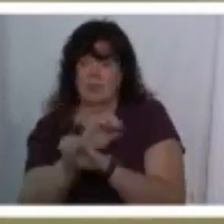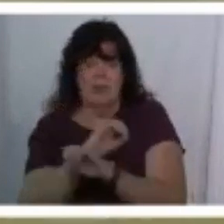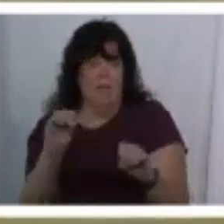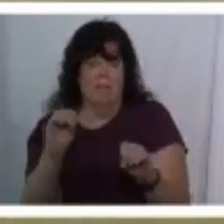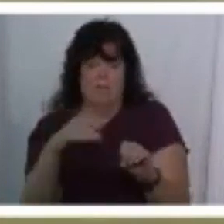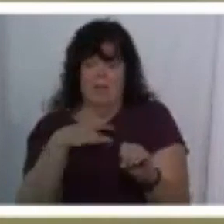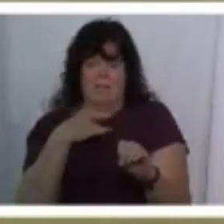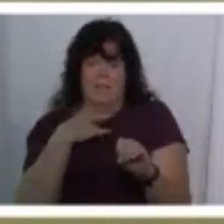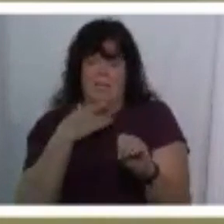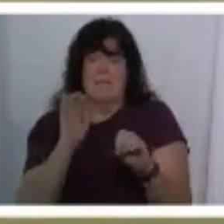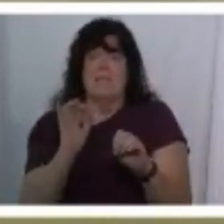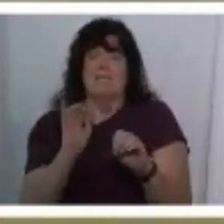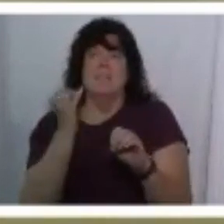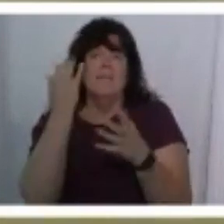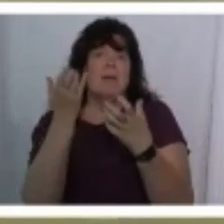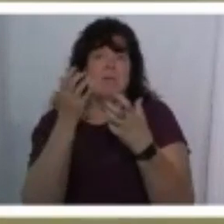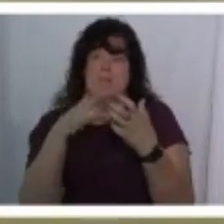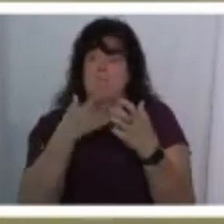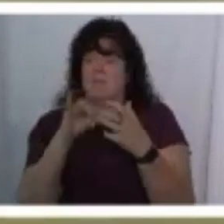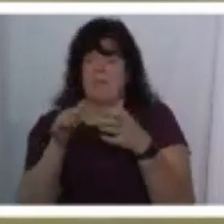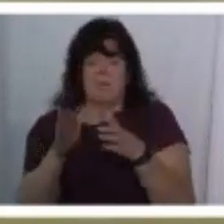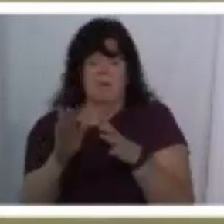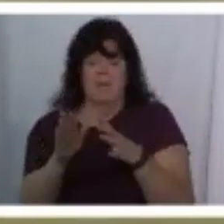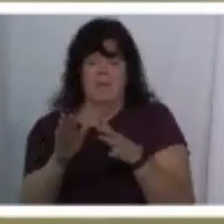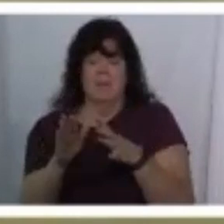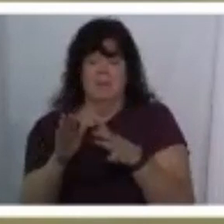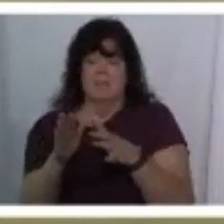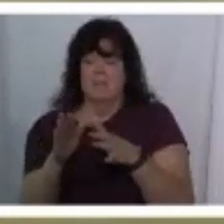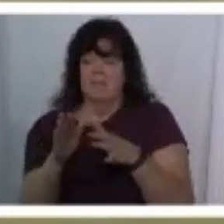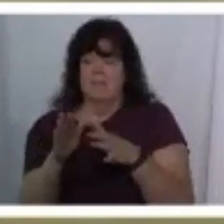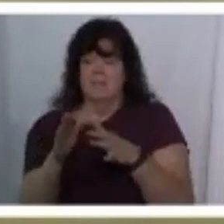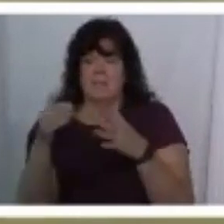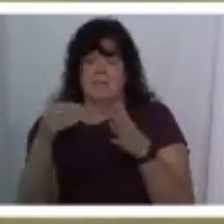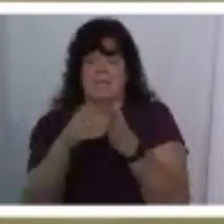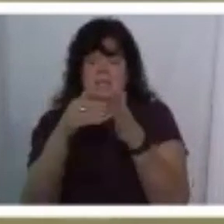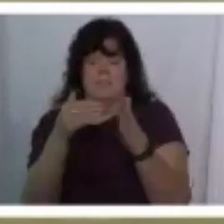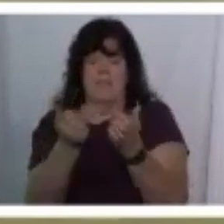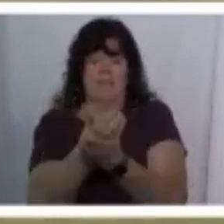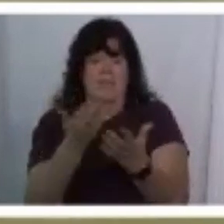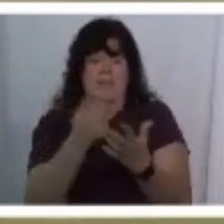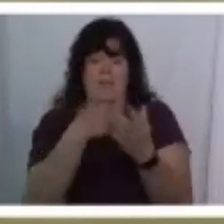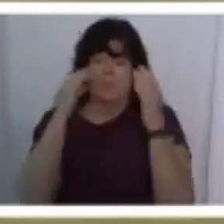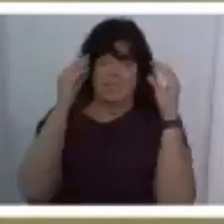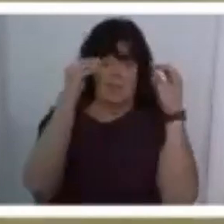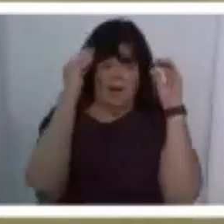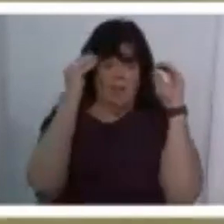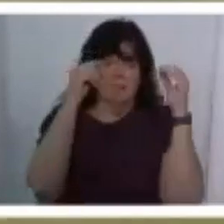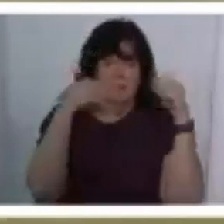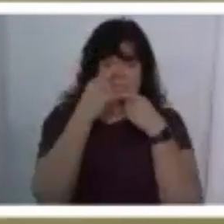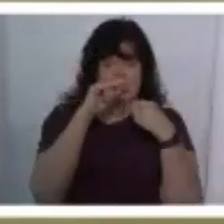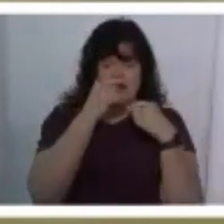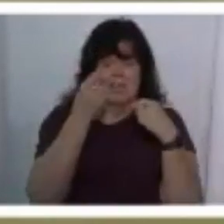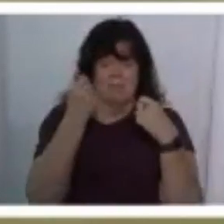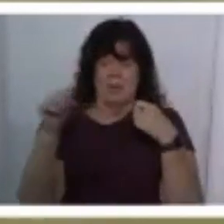same i felt like if i wanted to feel the way i did have the beliefs i did it went against everything that i'd been taught so i was trying to reconcile